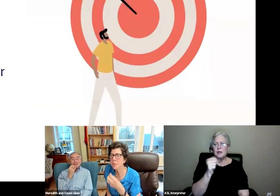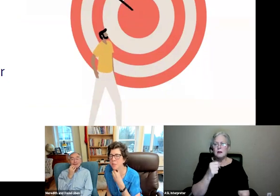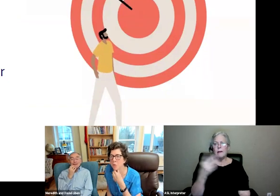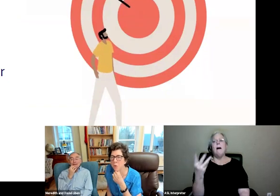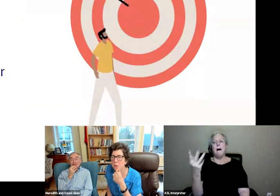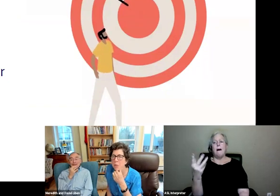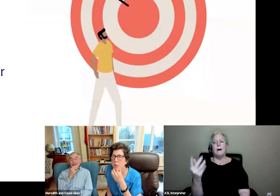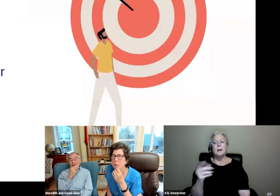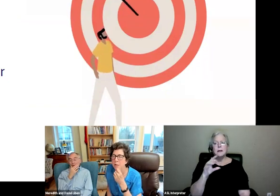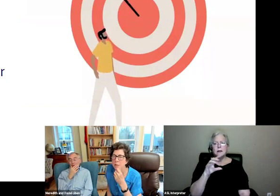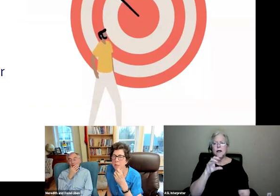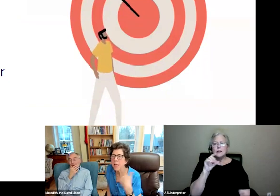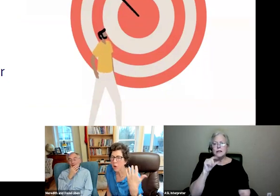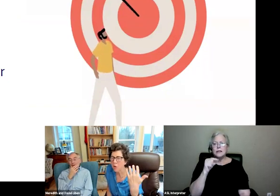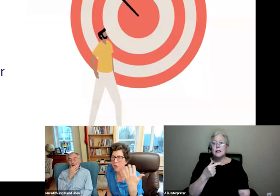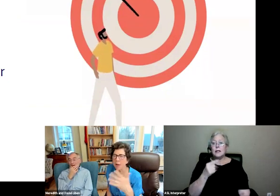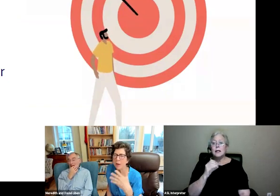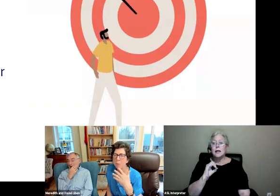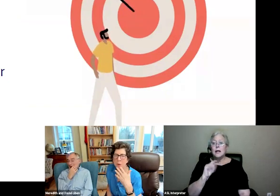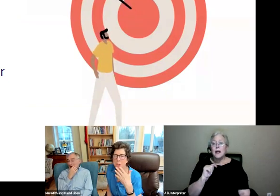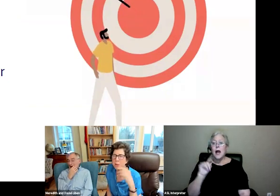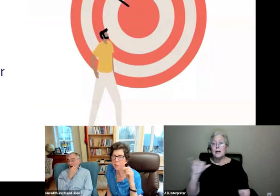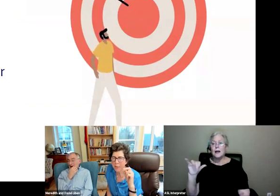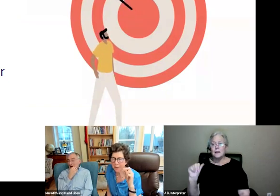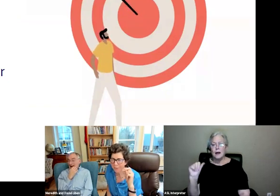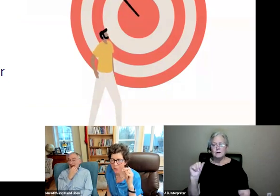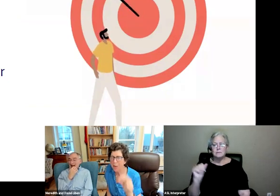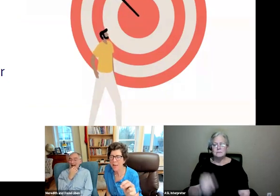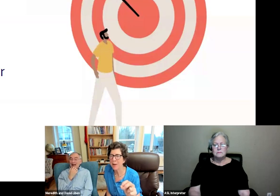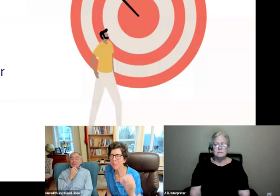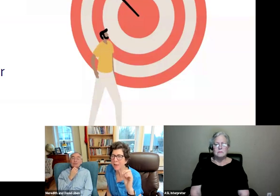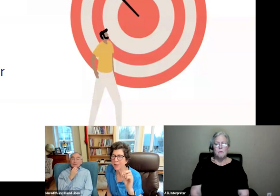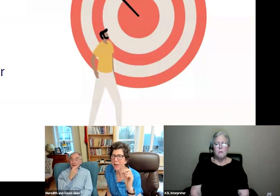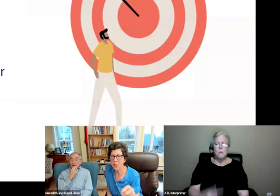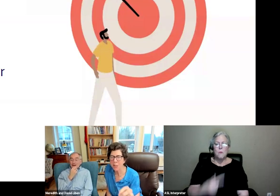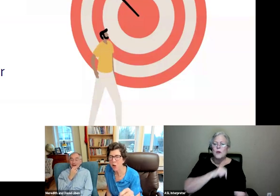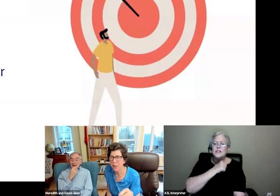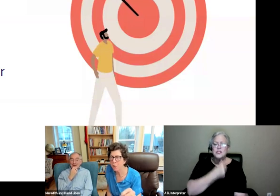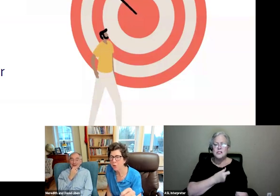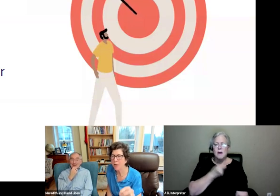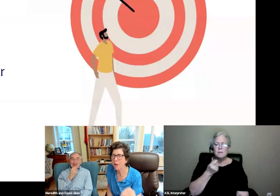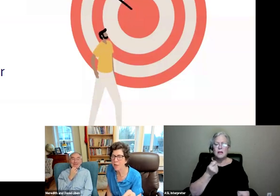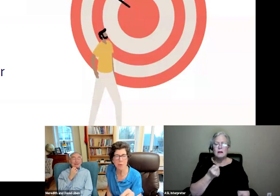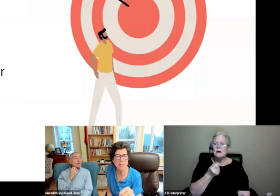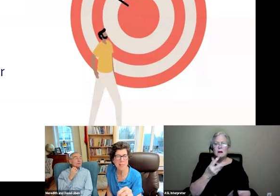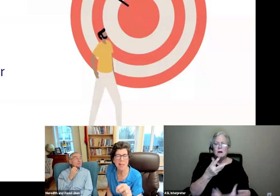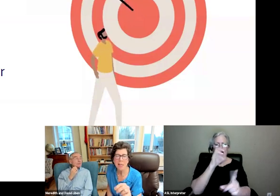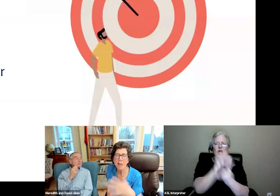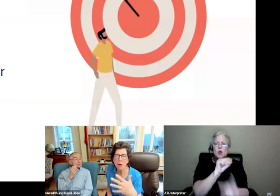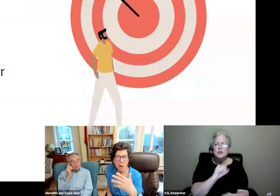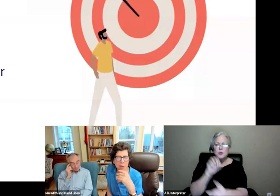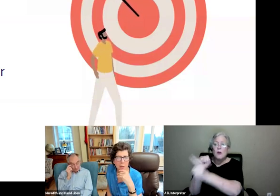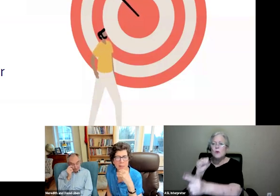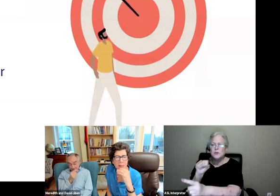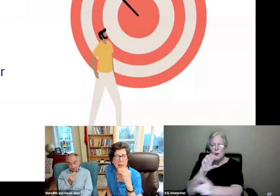Kids don't come to school to get over, and we shouldn't be jabbing at them like, gotcha, I caught you, I caught you doing this thing.